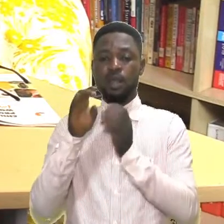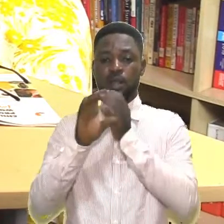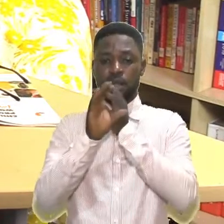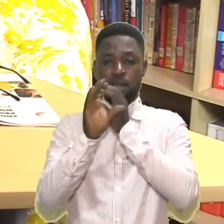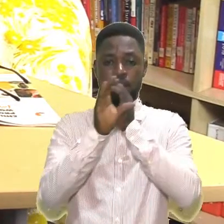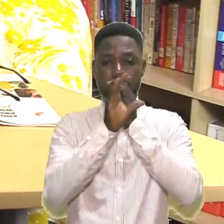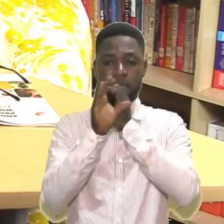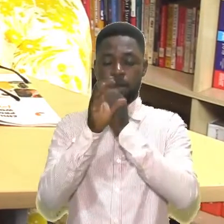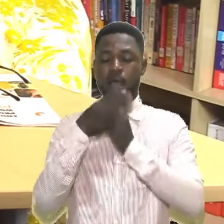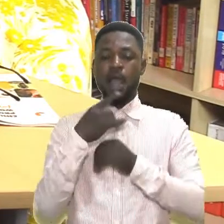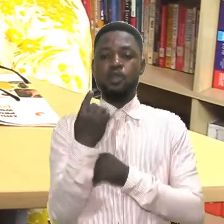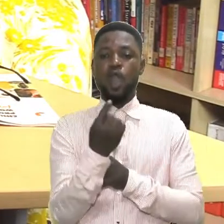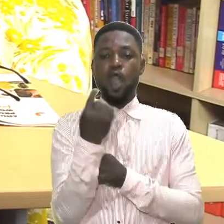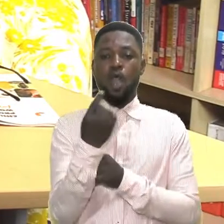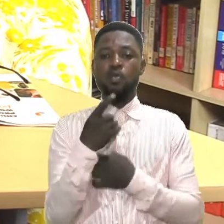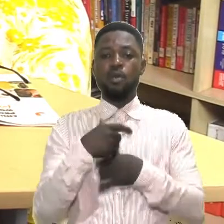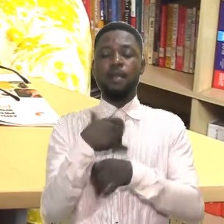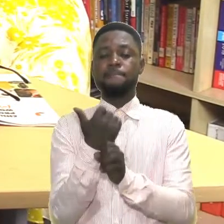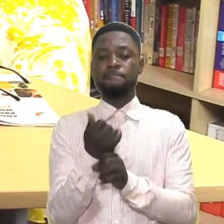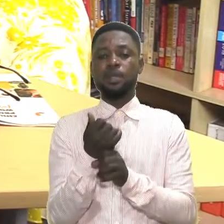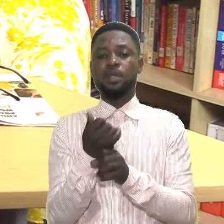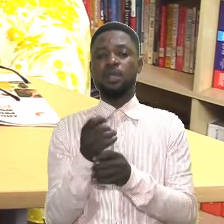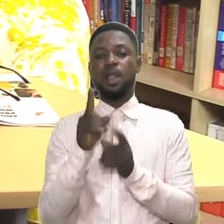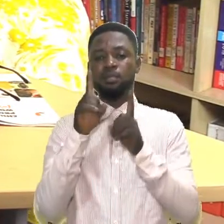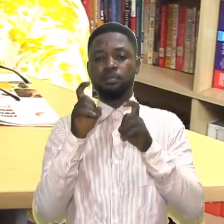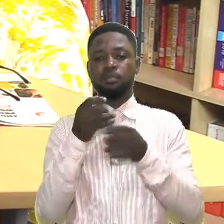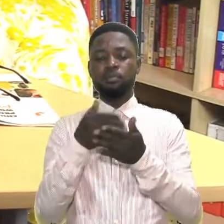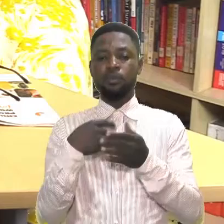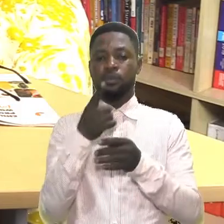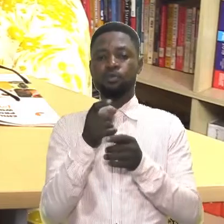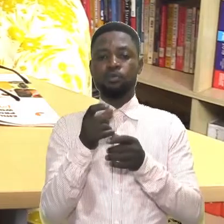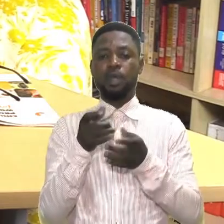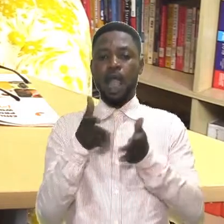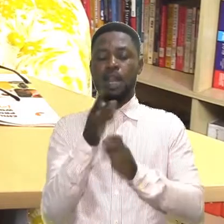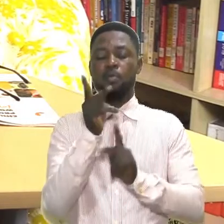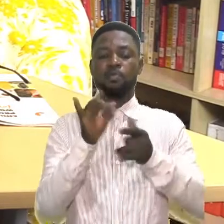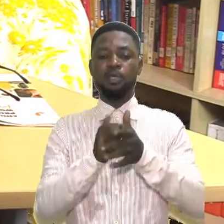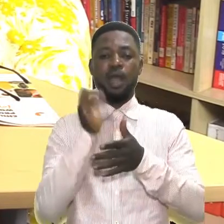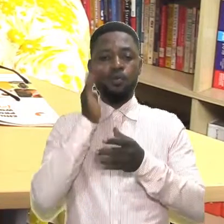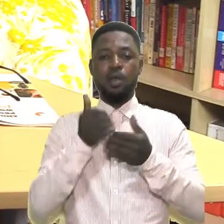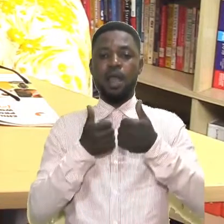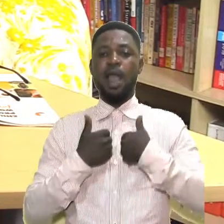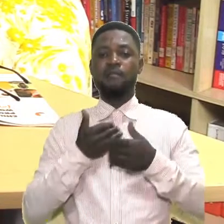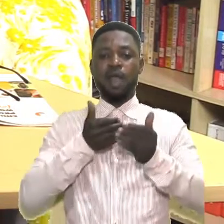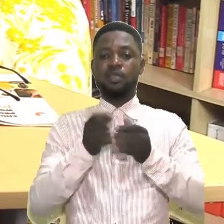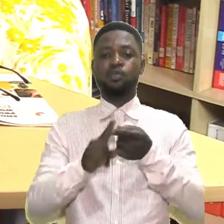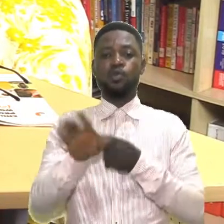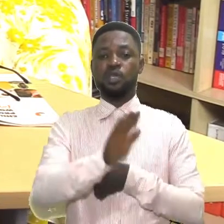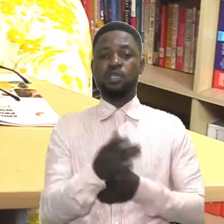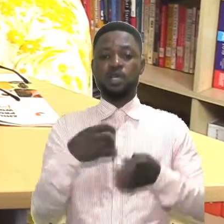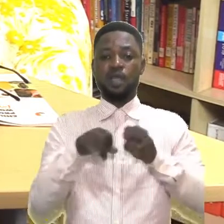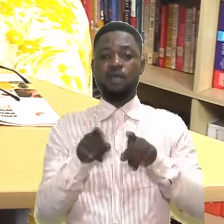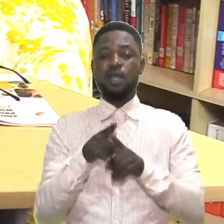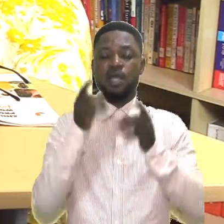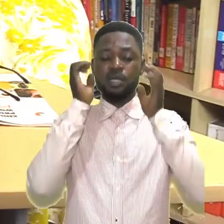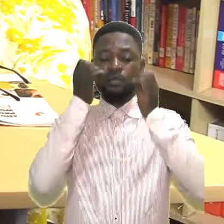are there. And always conduct background checks before you engage people who will have access to children. Even as